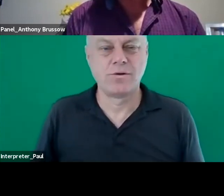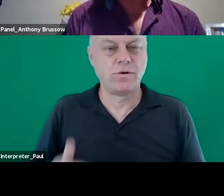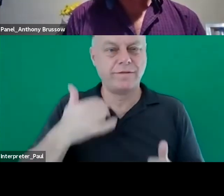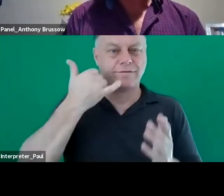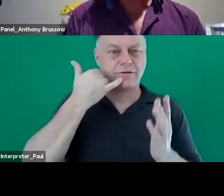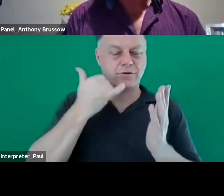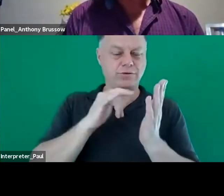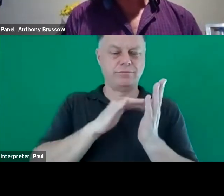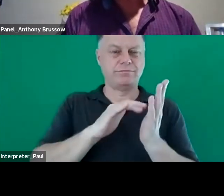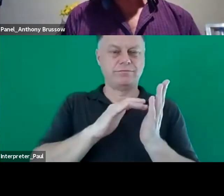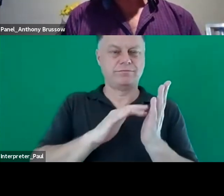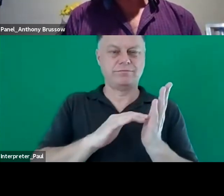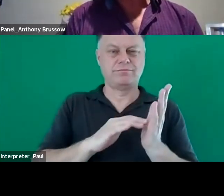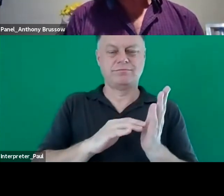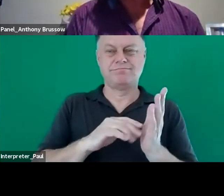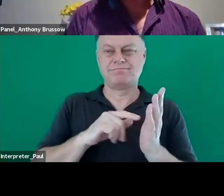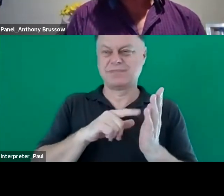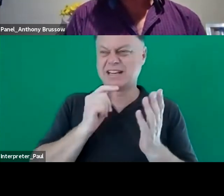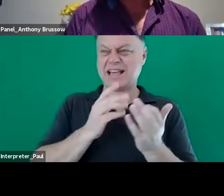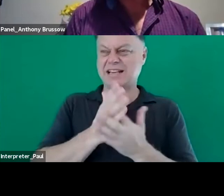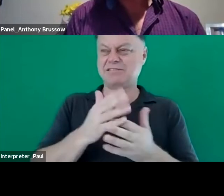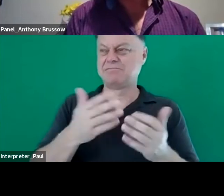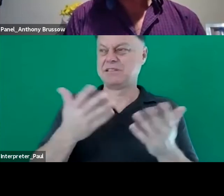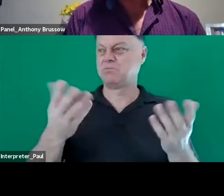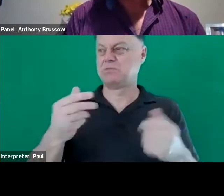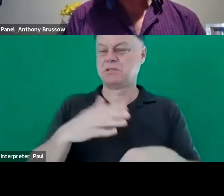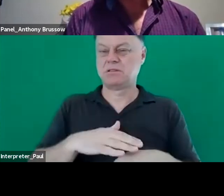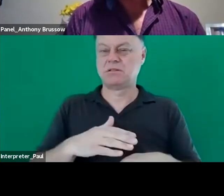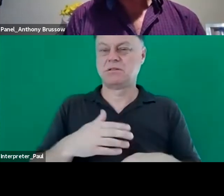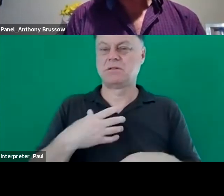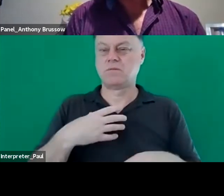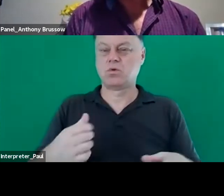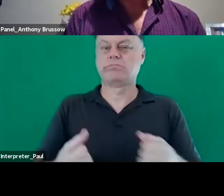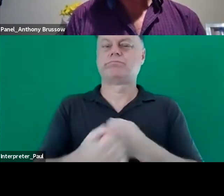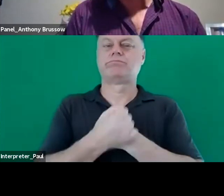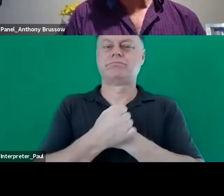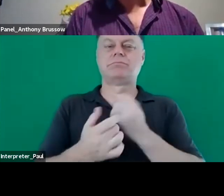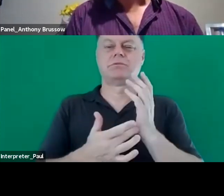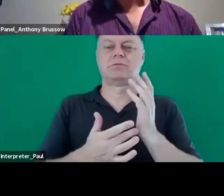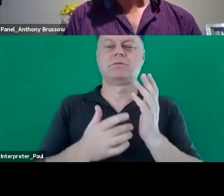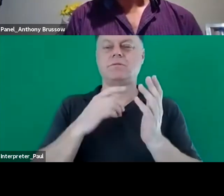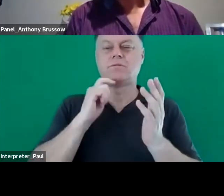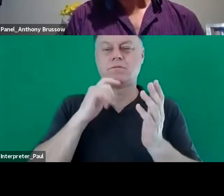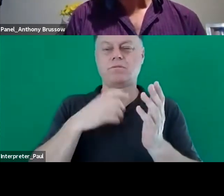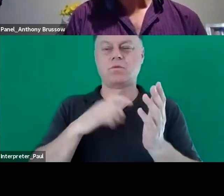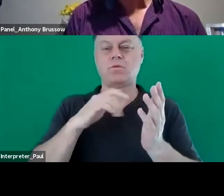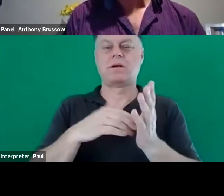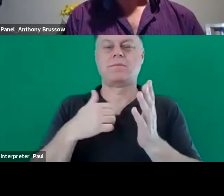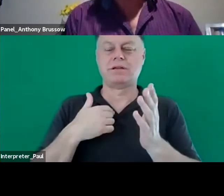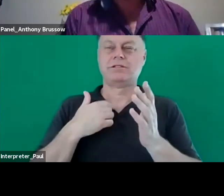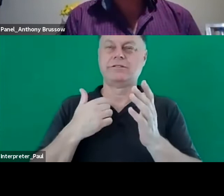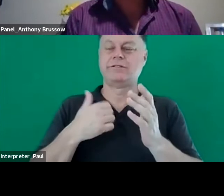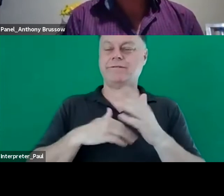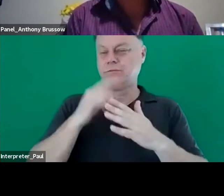that it can be accessed anywhere and at any time and the more that we embrace this um the more that it can help us reach our full